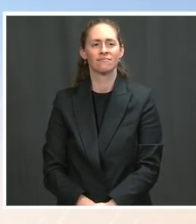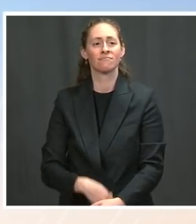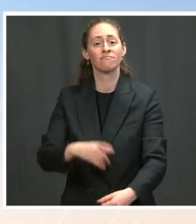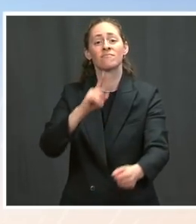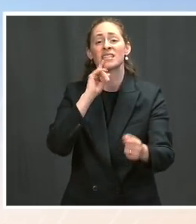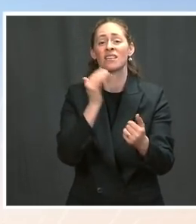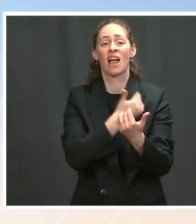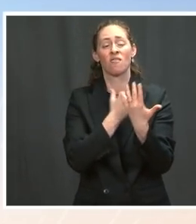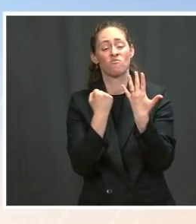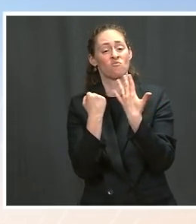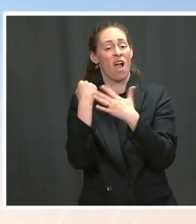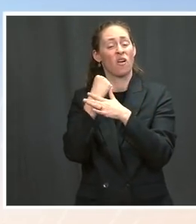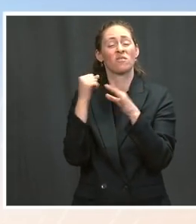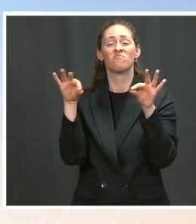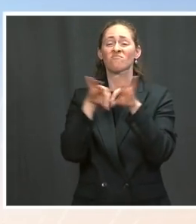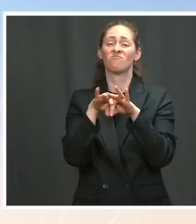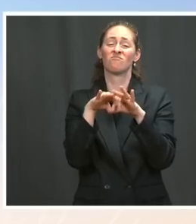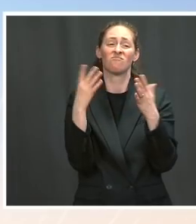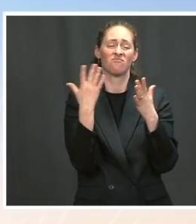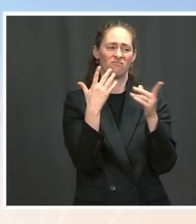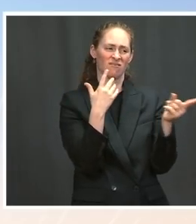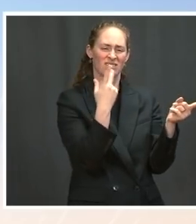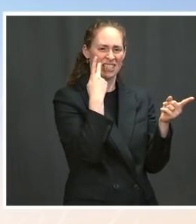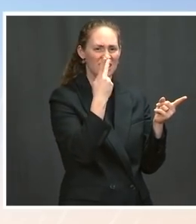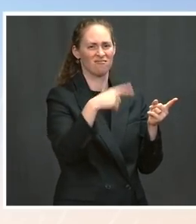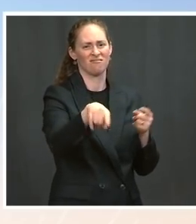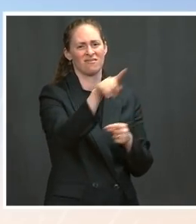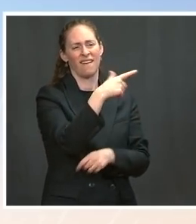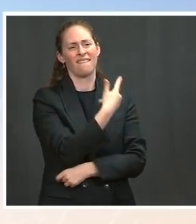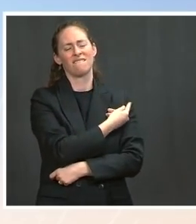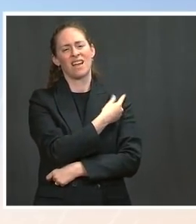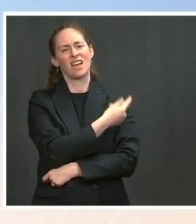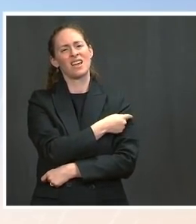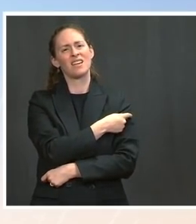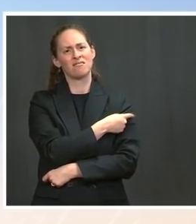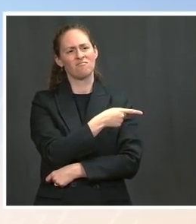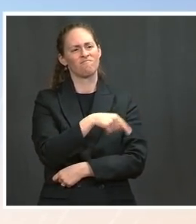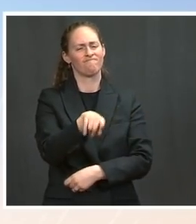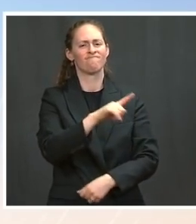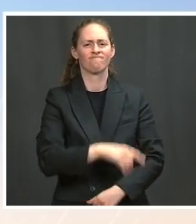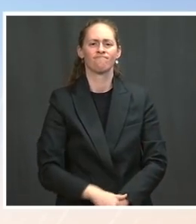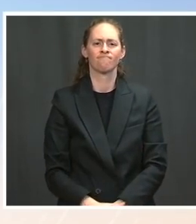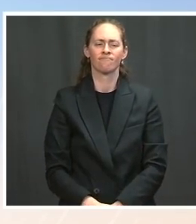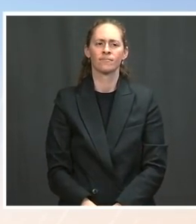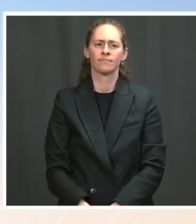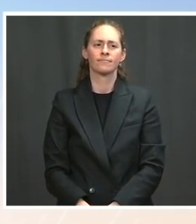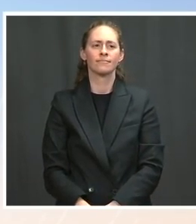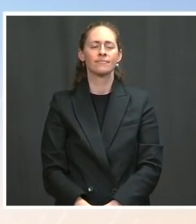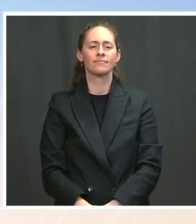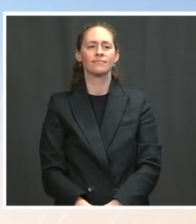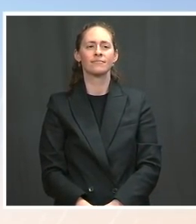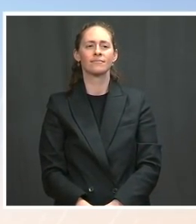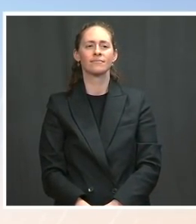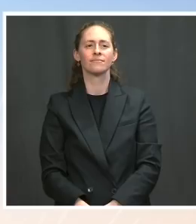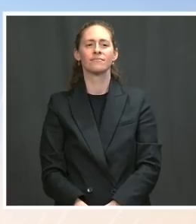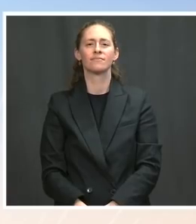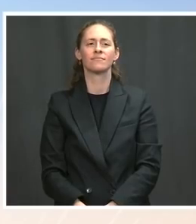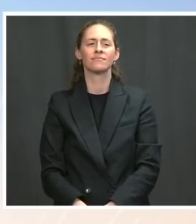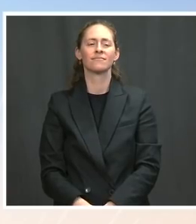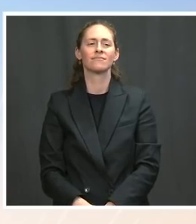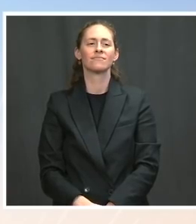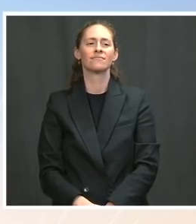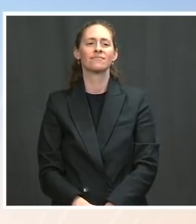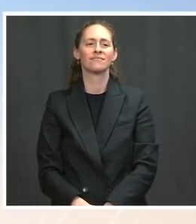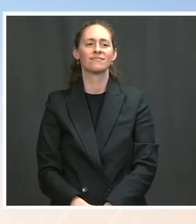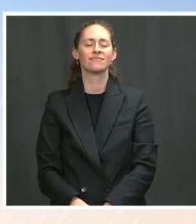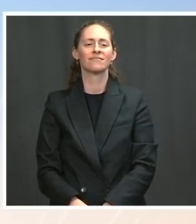Jeff, as you know, we have also announced a number of steps we're taking to contribute to, to be a part of the